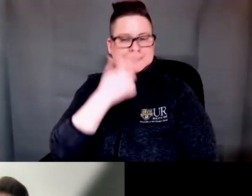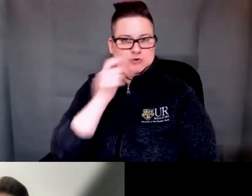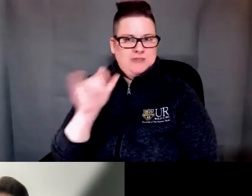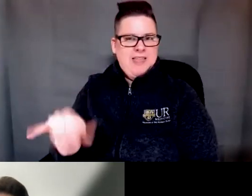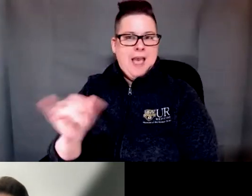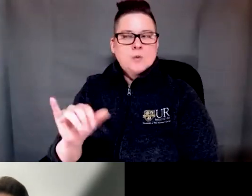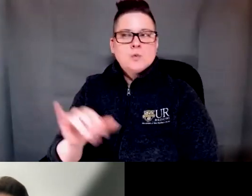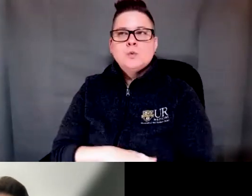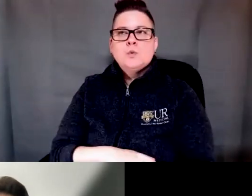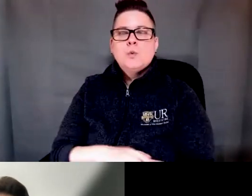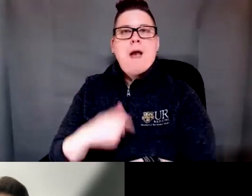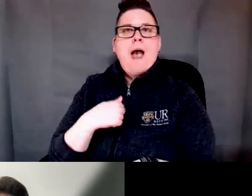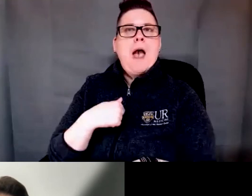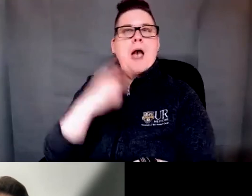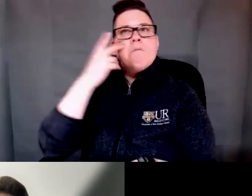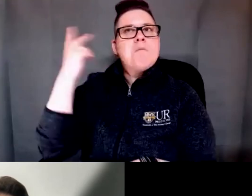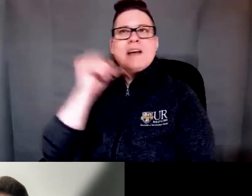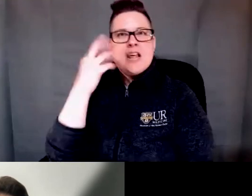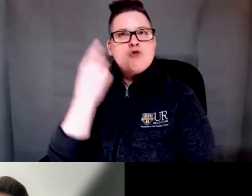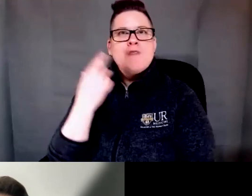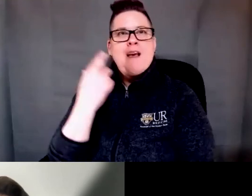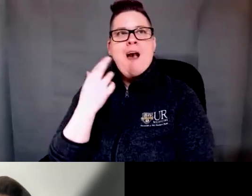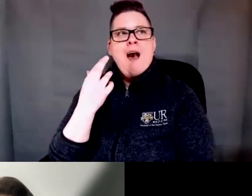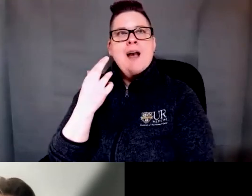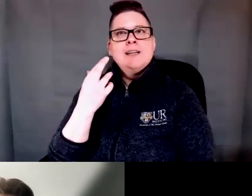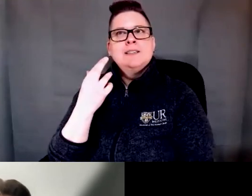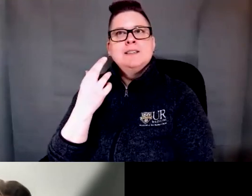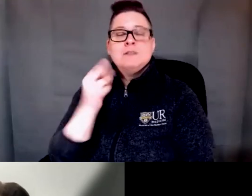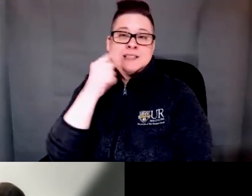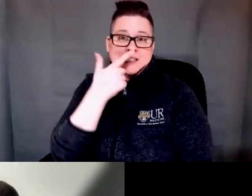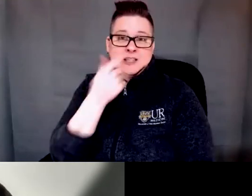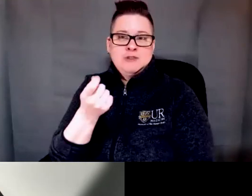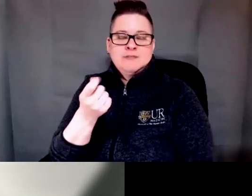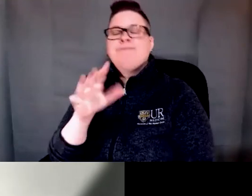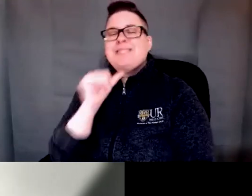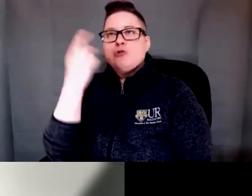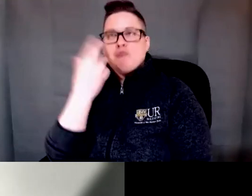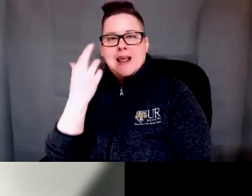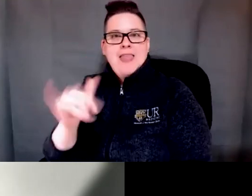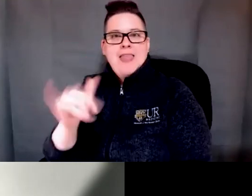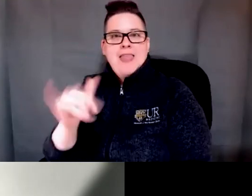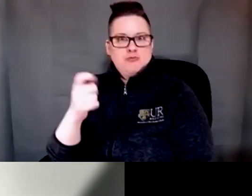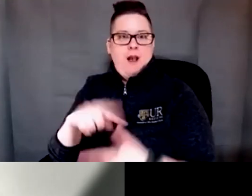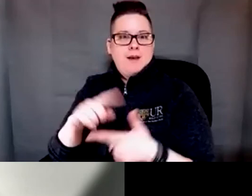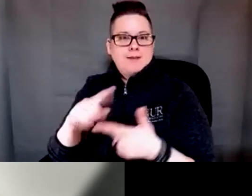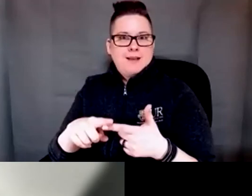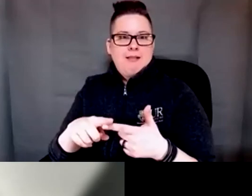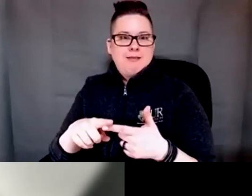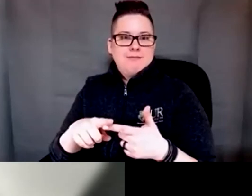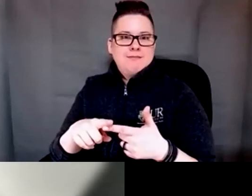I didn't realize how important or how interesting that question would be until we had already done the pilot